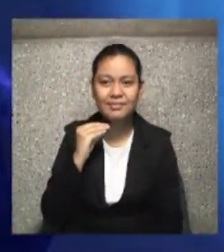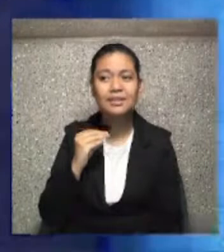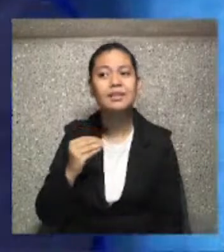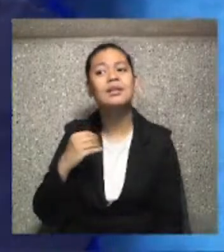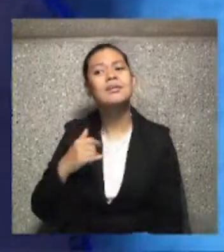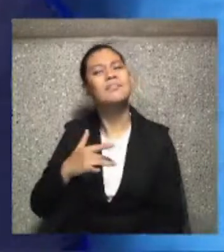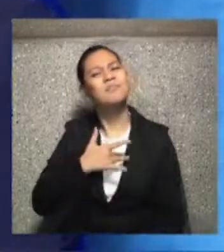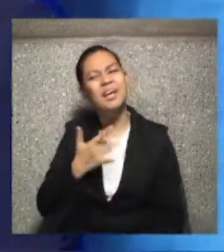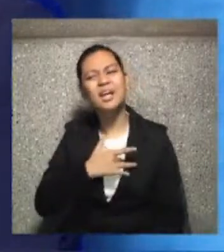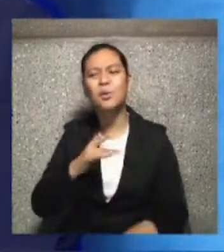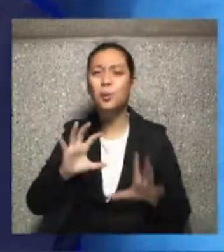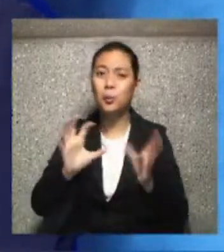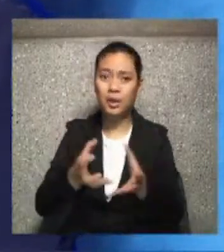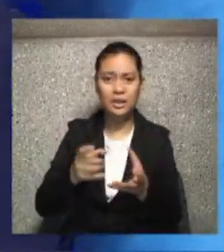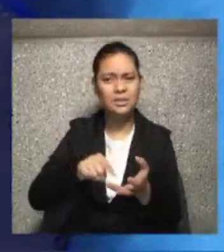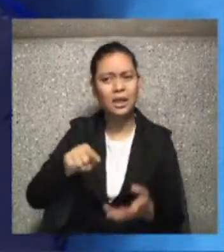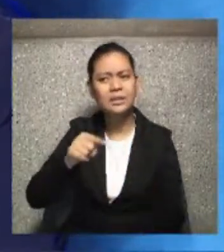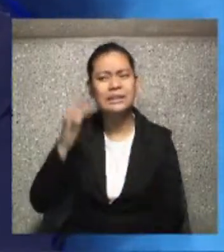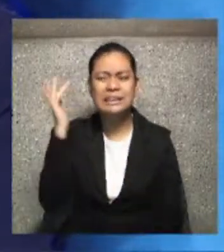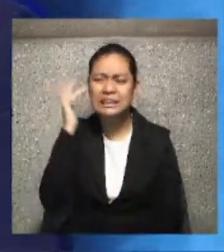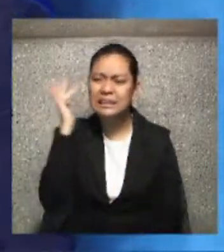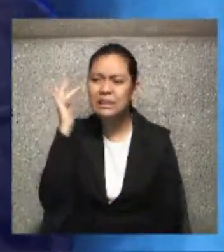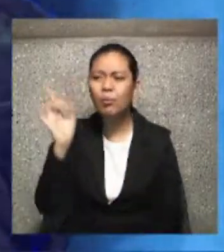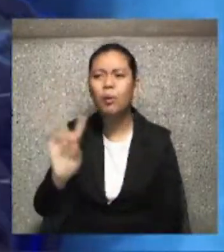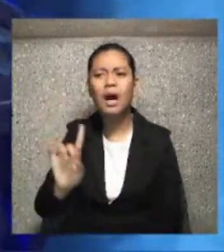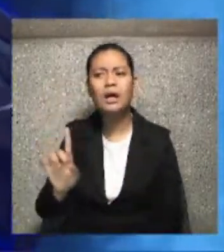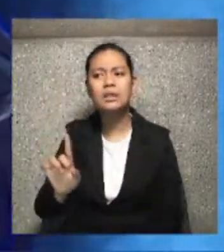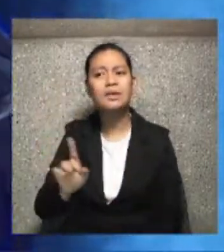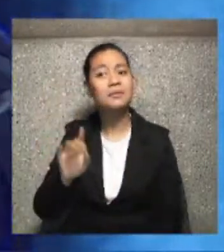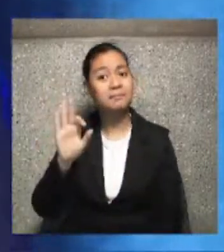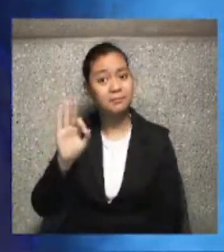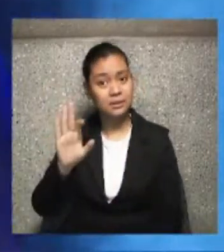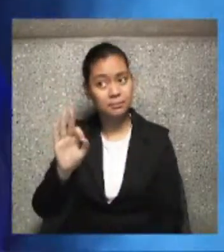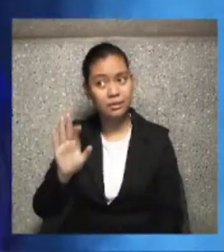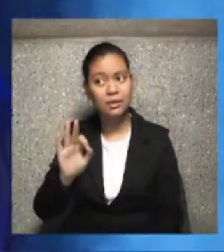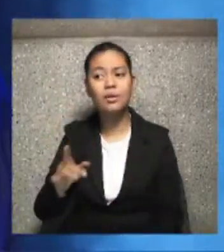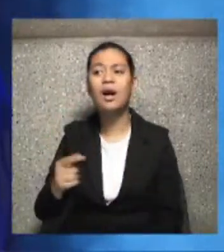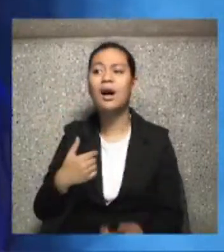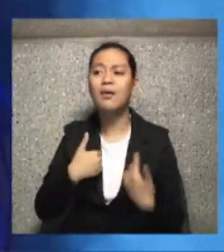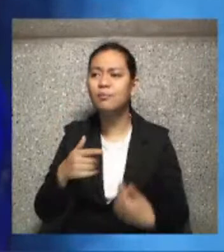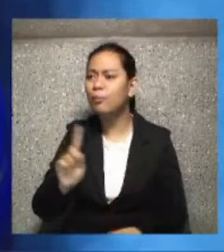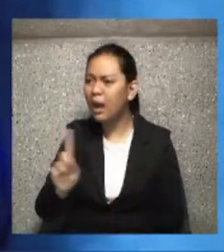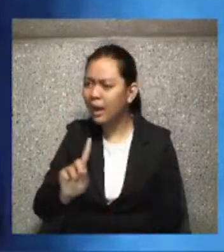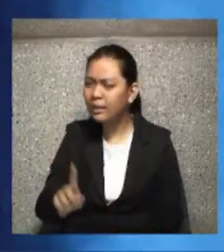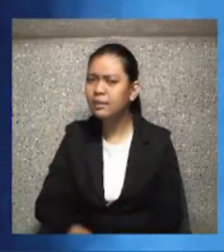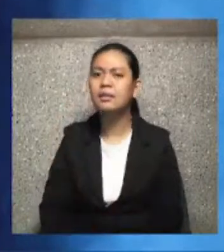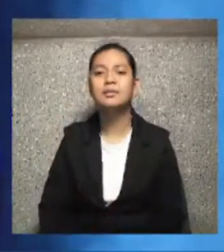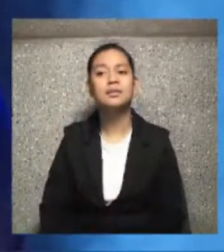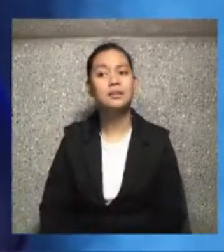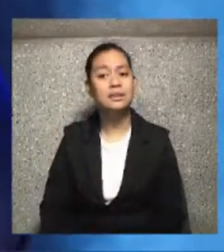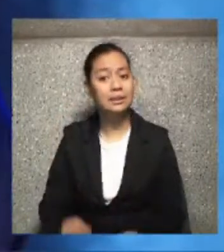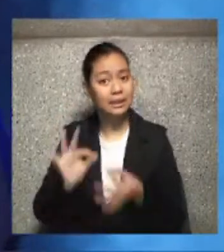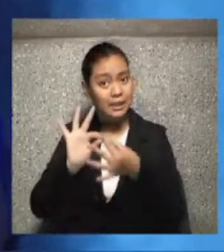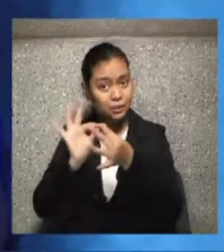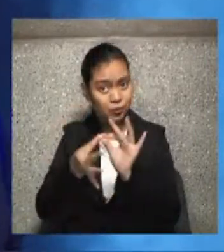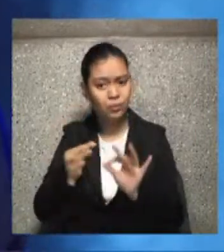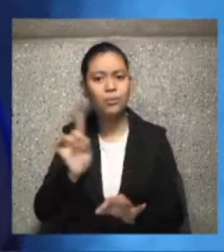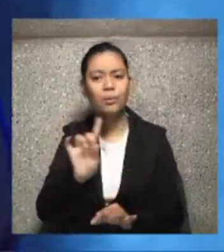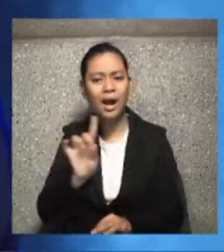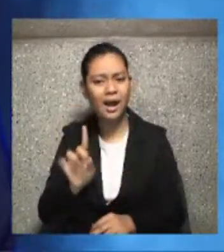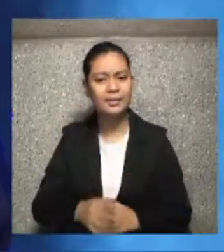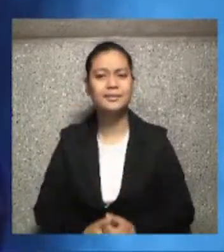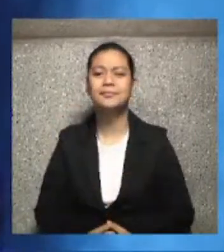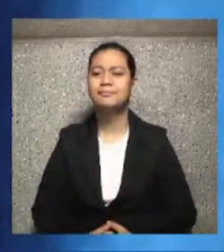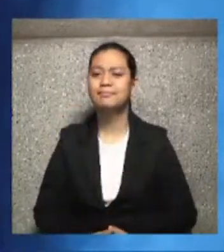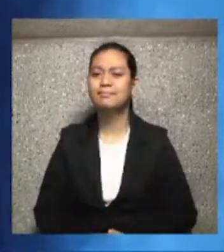that the world today is too noisy sometimes because of social media, all of those pressure to keep up with the people around you.